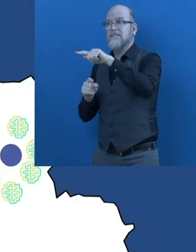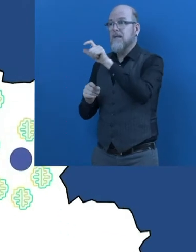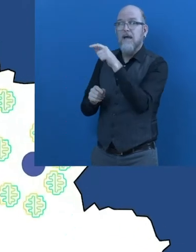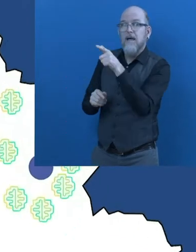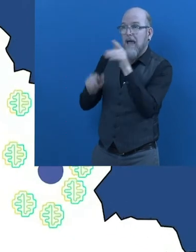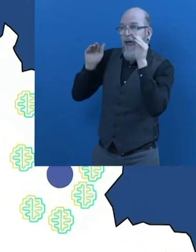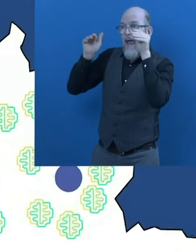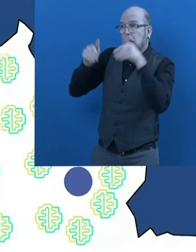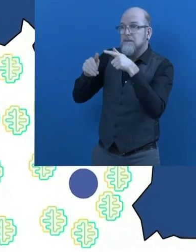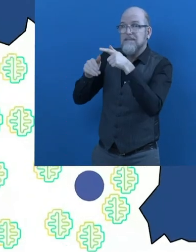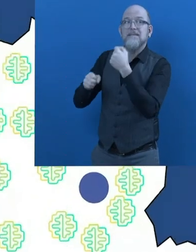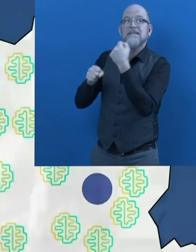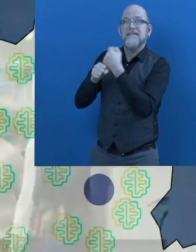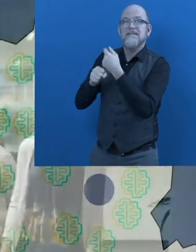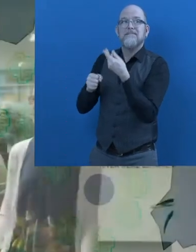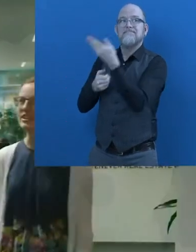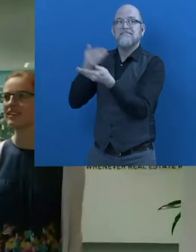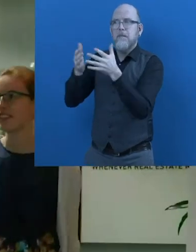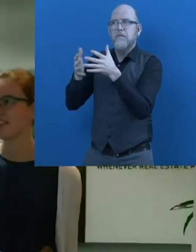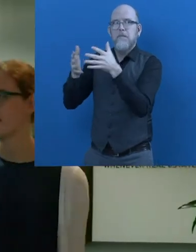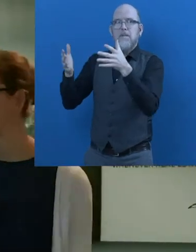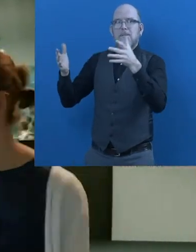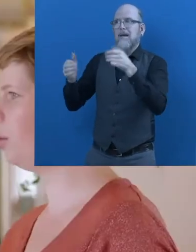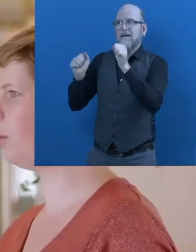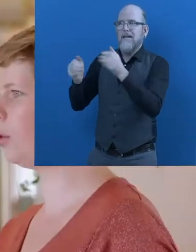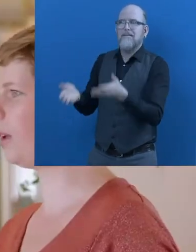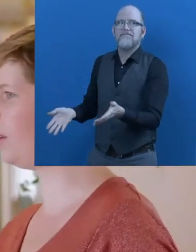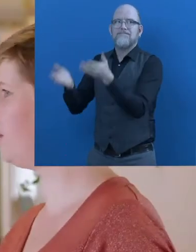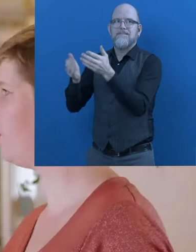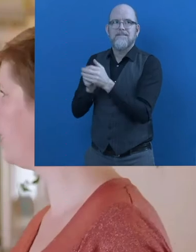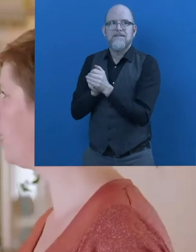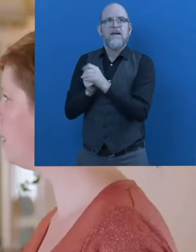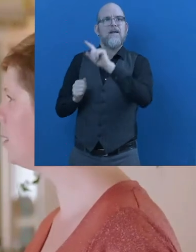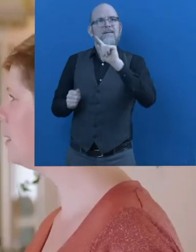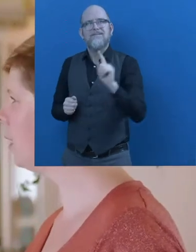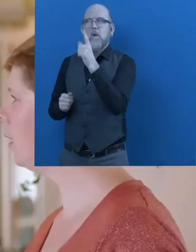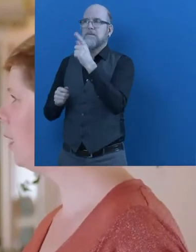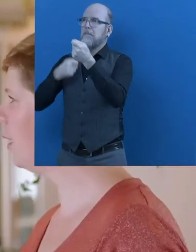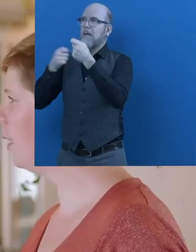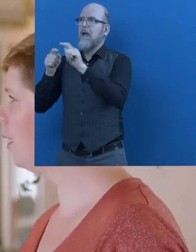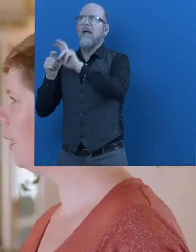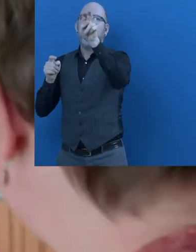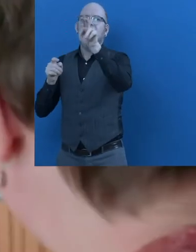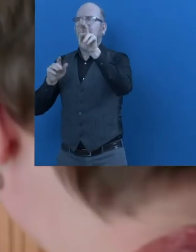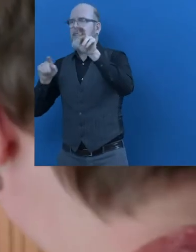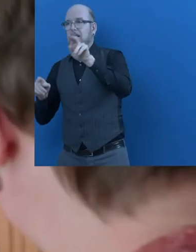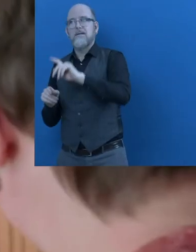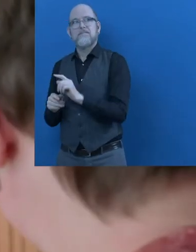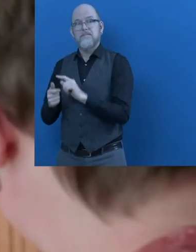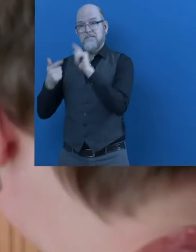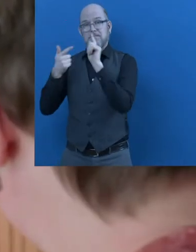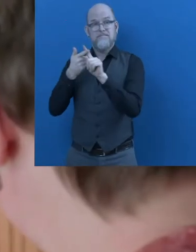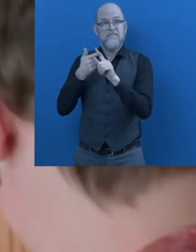as possible people on the spectrum in a regular economy. Secondly, continue to